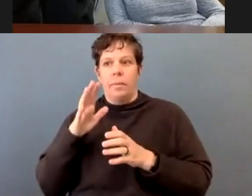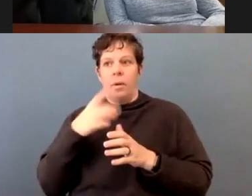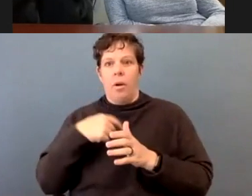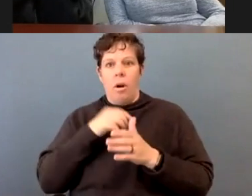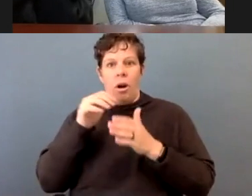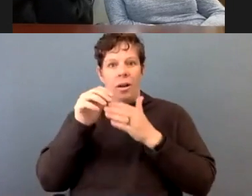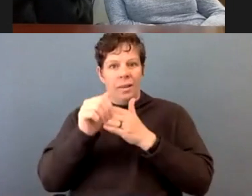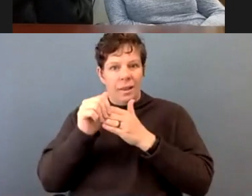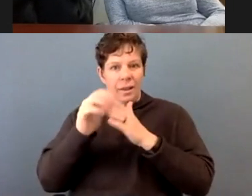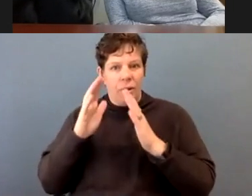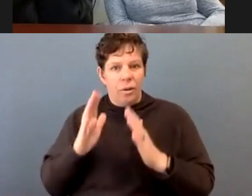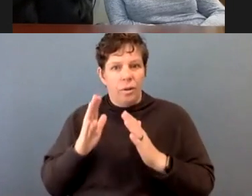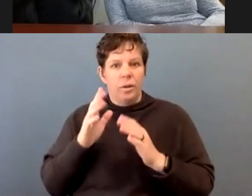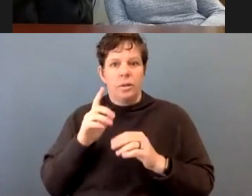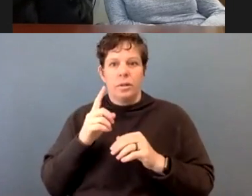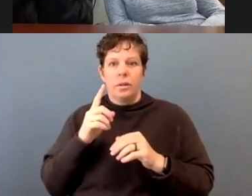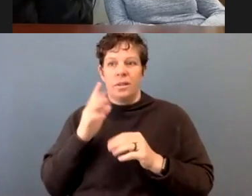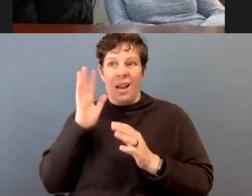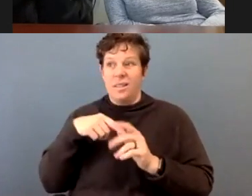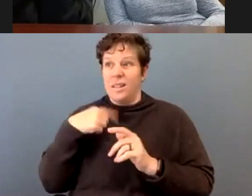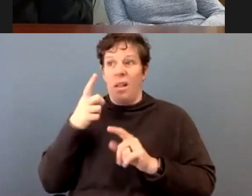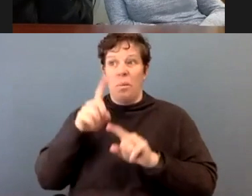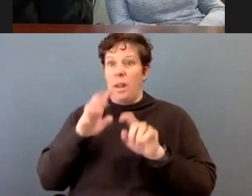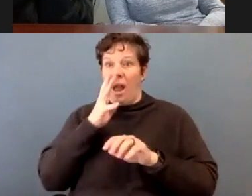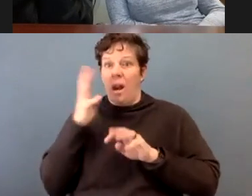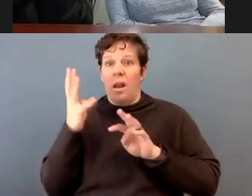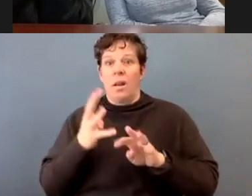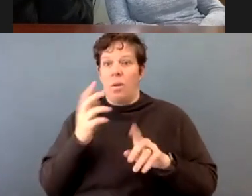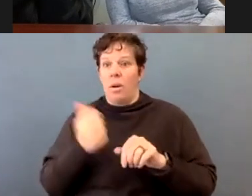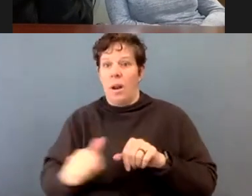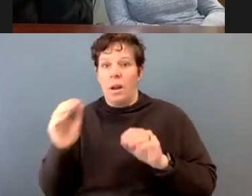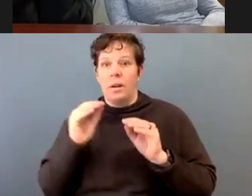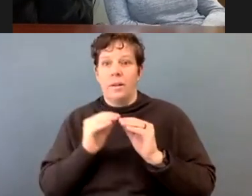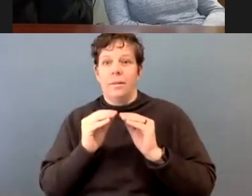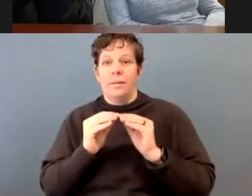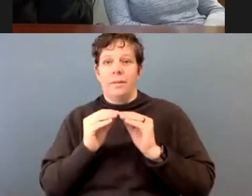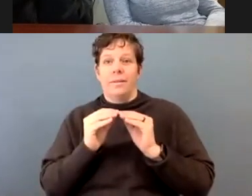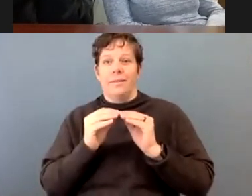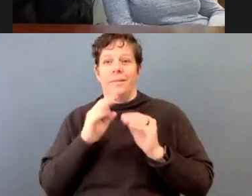We can't ignore this any longer. We all have a part in this.